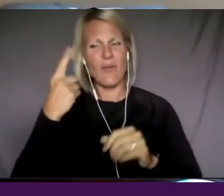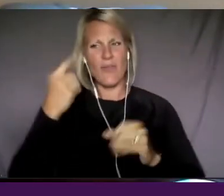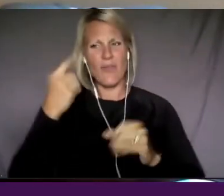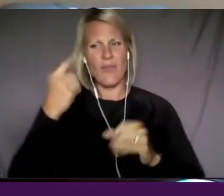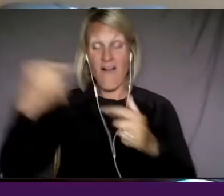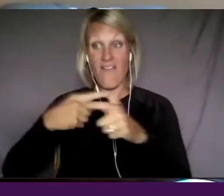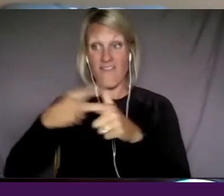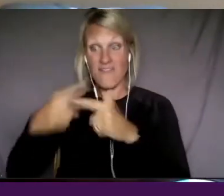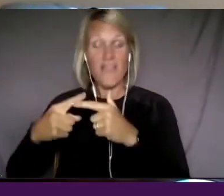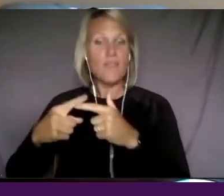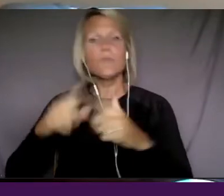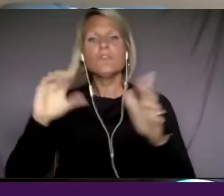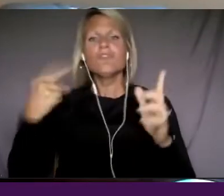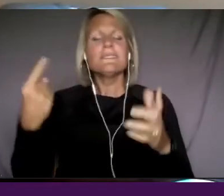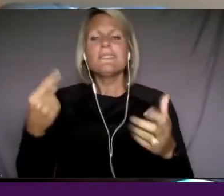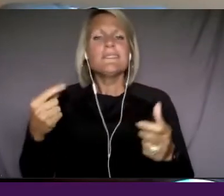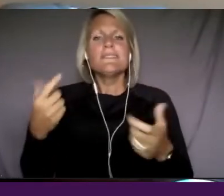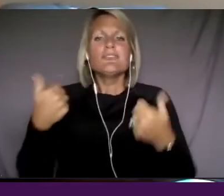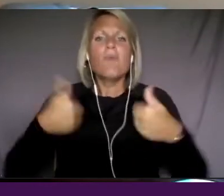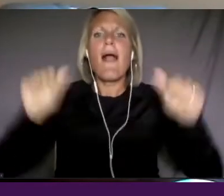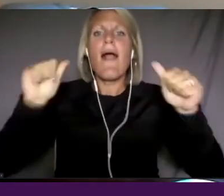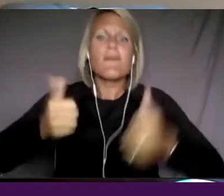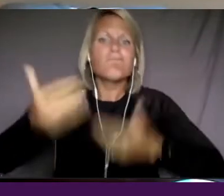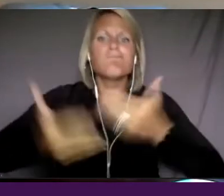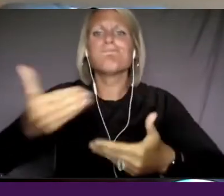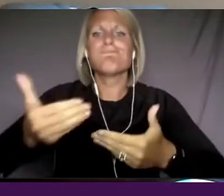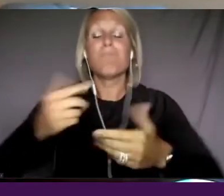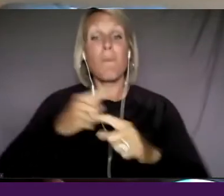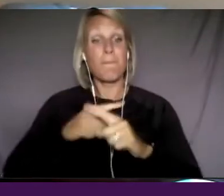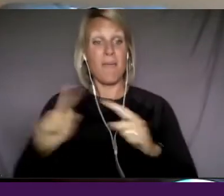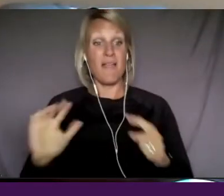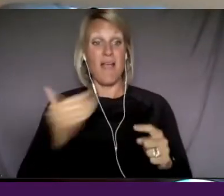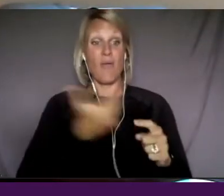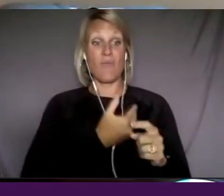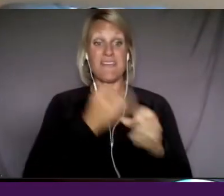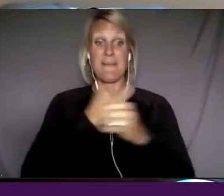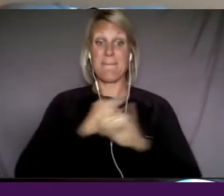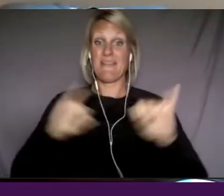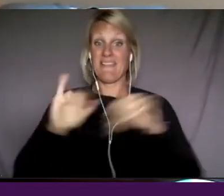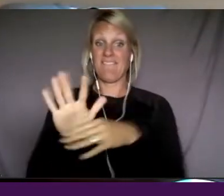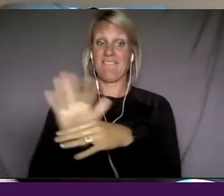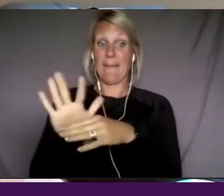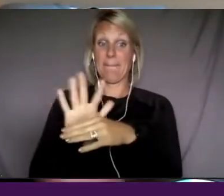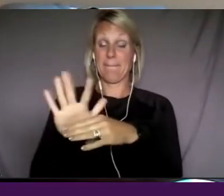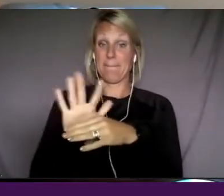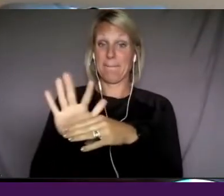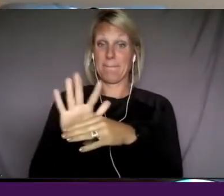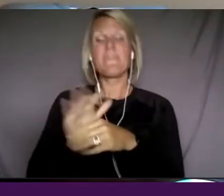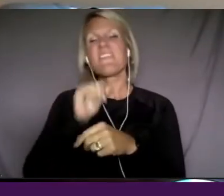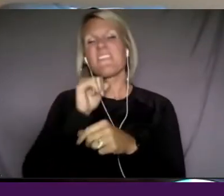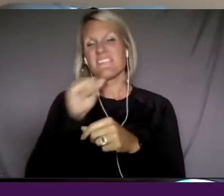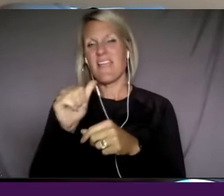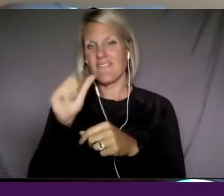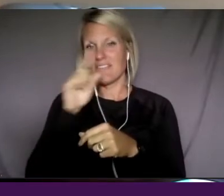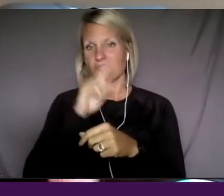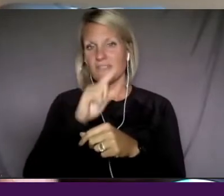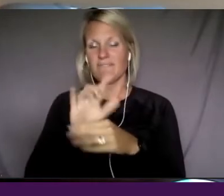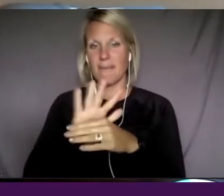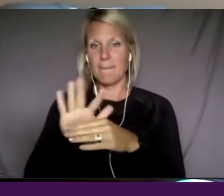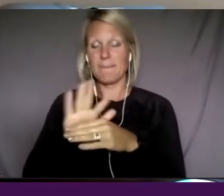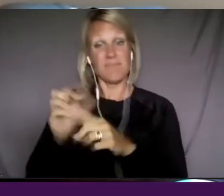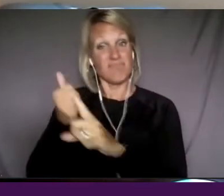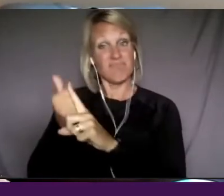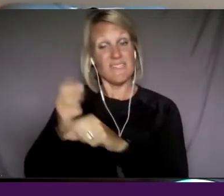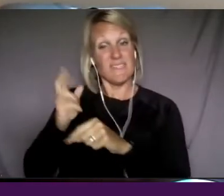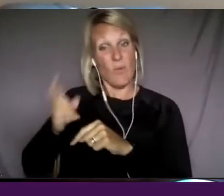And when I look at the independent films that we look at, you know, the nonfiction films, there are historical films clearly, and then there